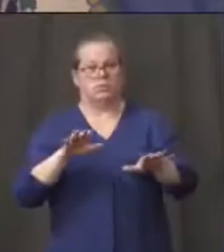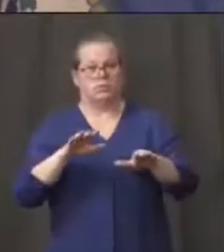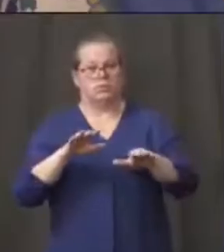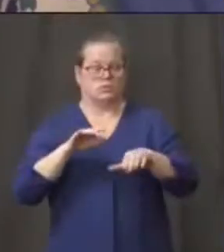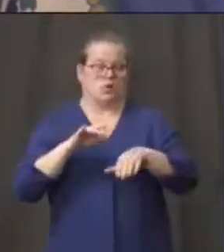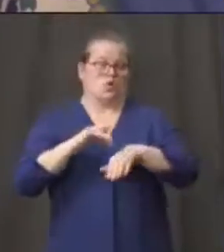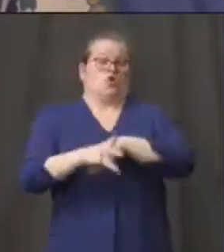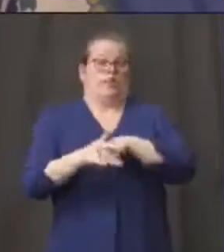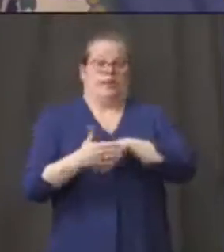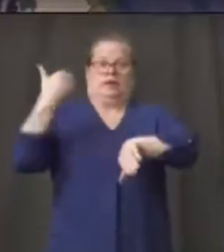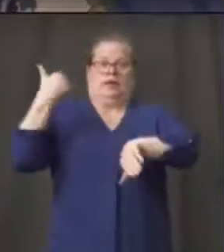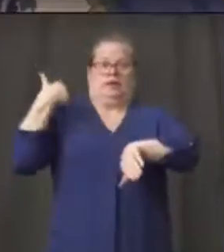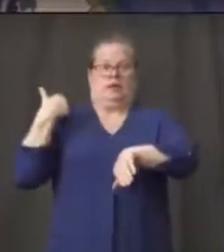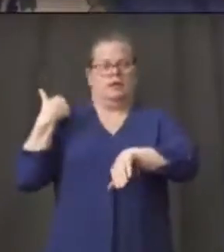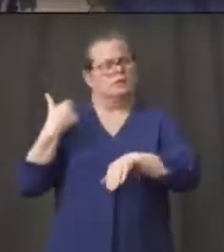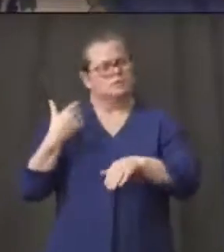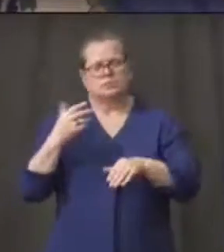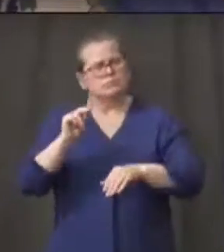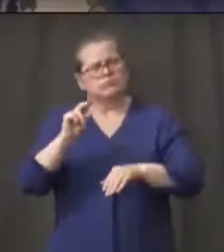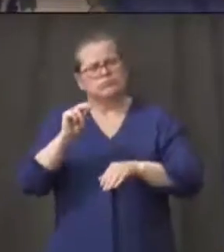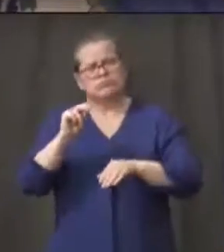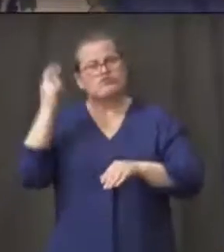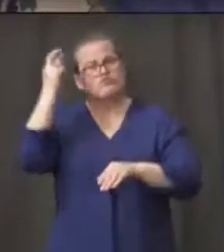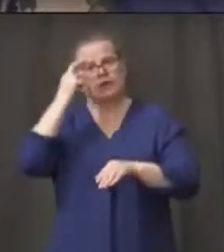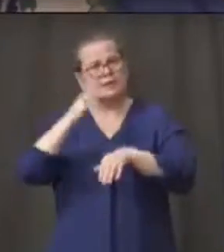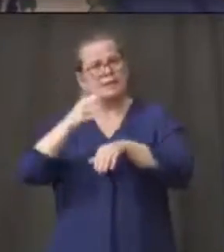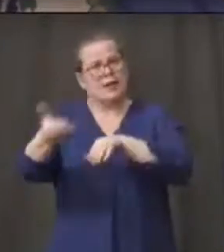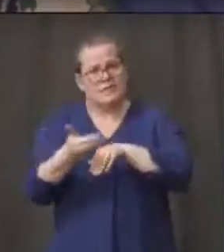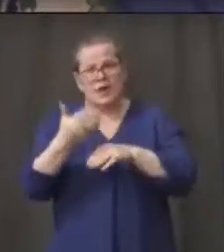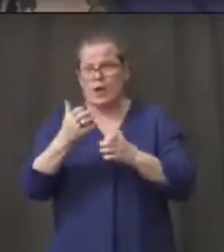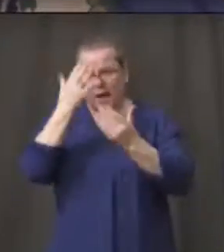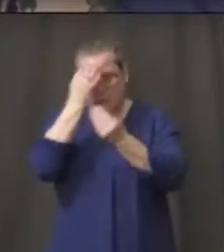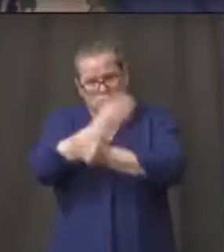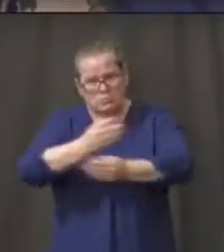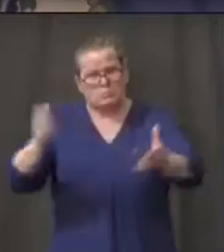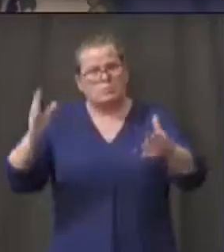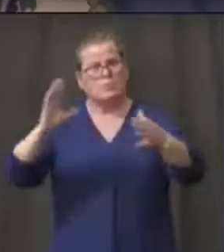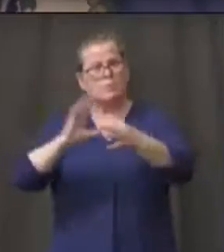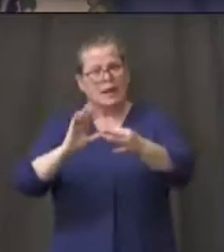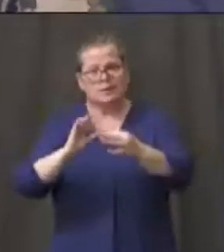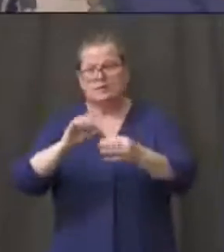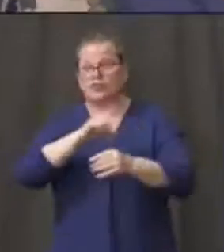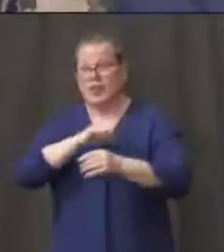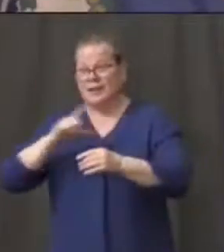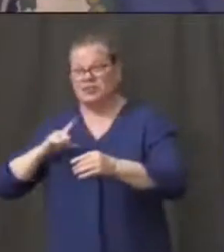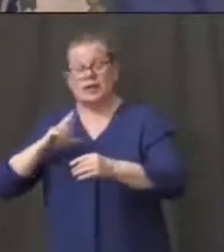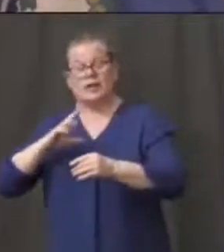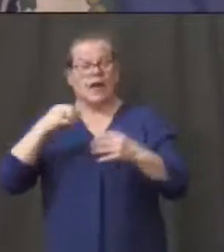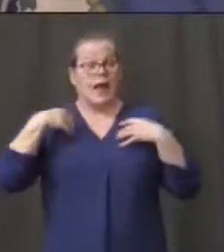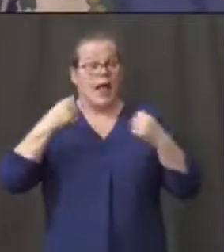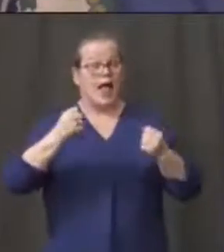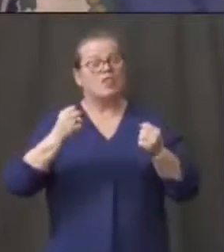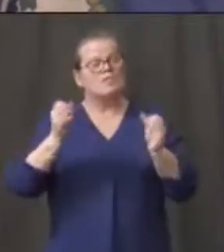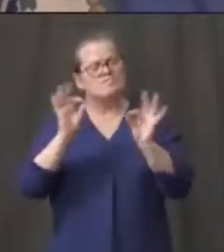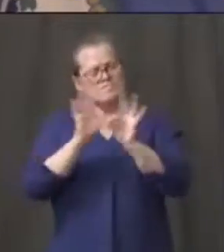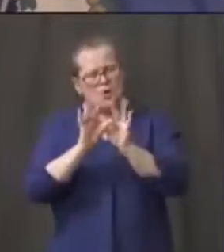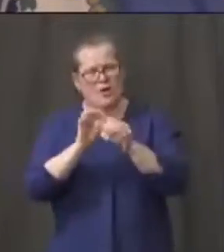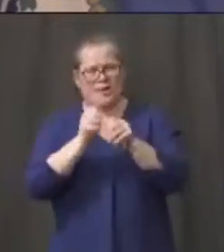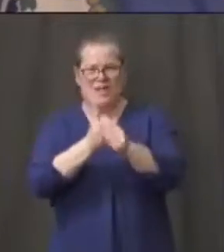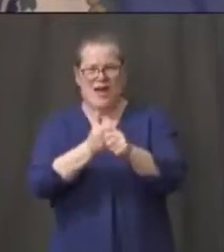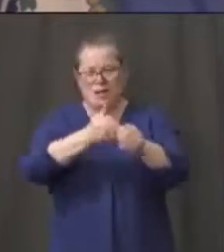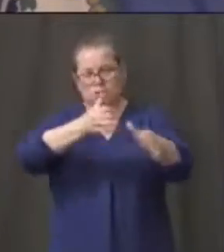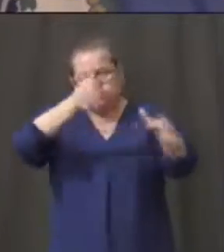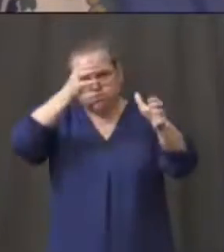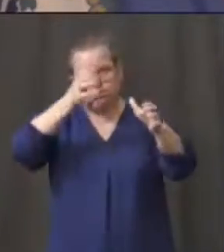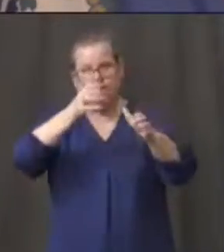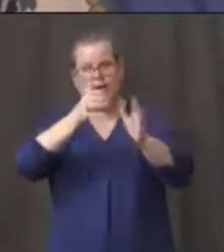send a message. I'm trying to work with our legislative leaders as well as the healthcare professionals. Follow the lead of the experts. Let's hear what they had